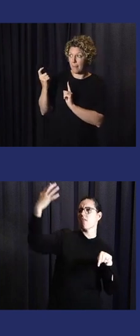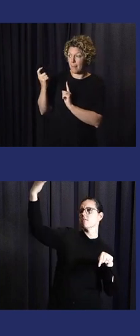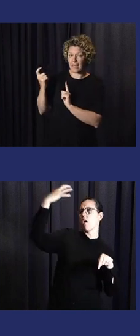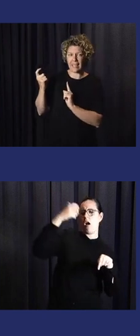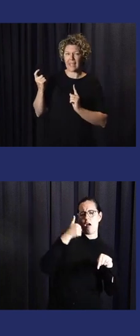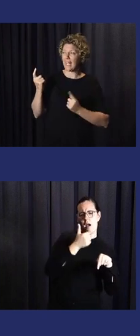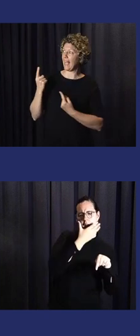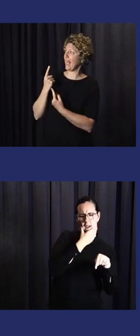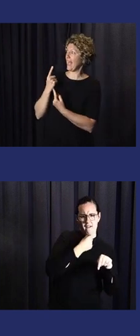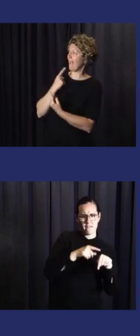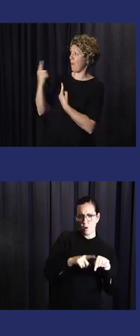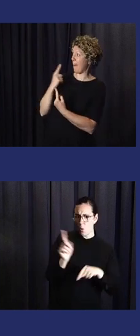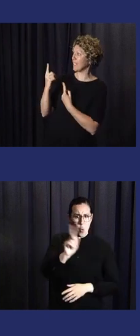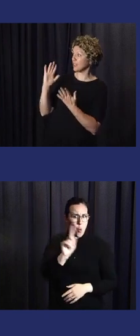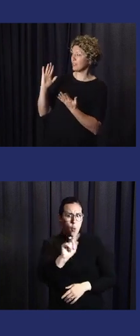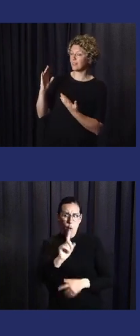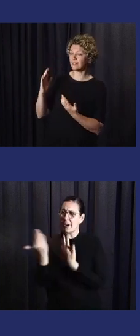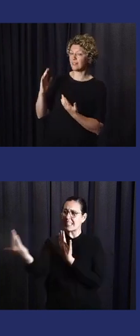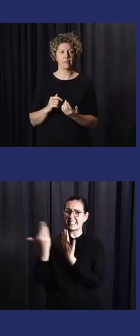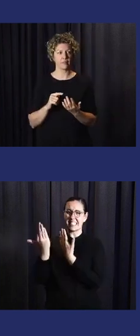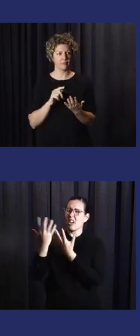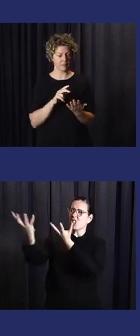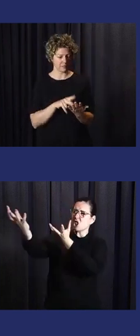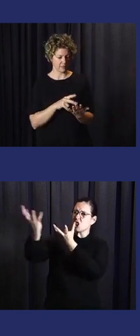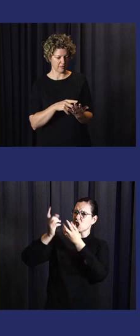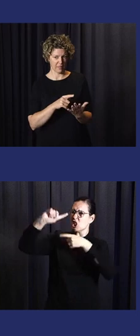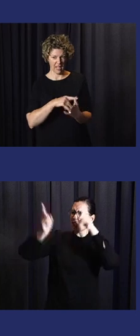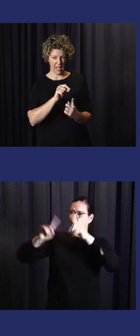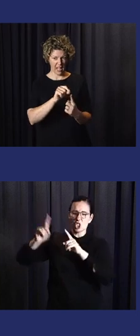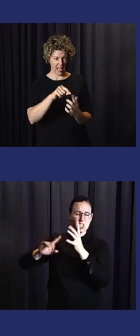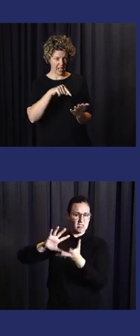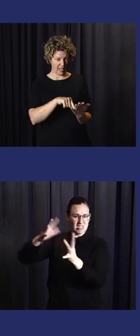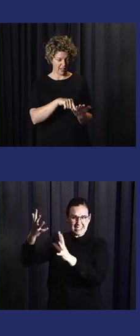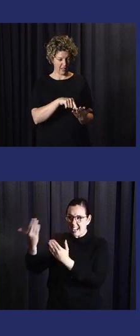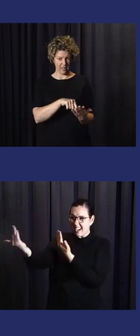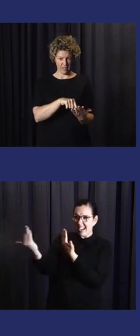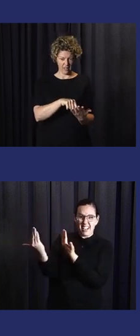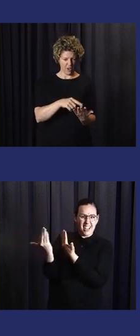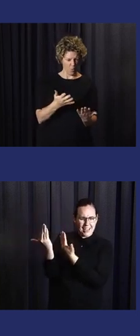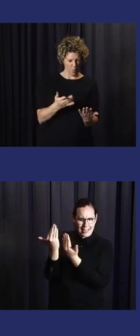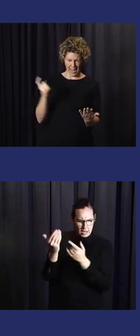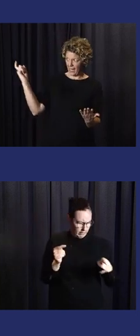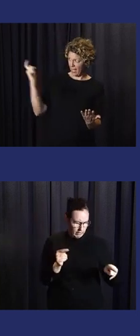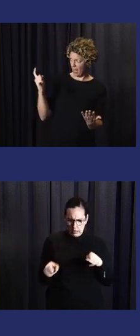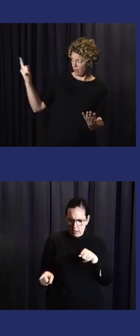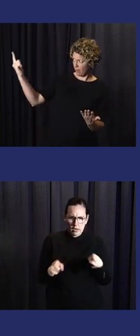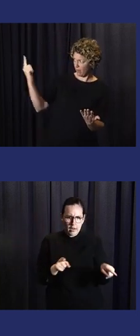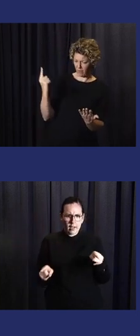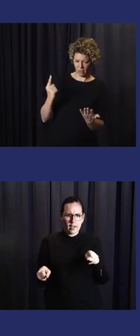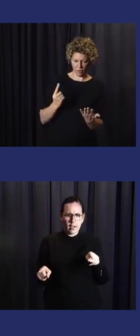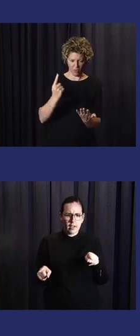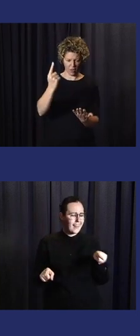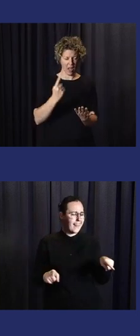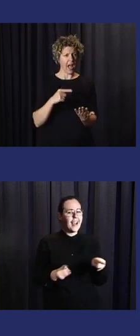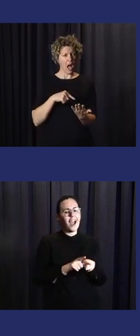And the same scenario. There's a tropical cyclone approaching. What's the path that tropical cyclone will move? Don't